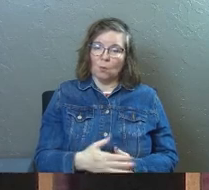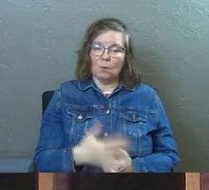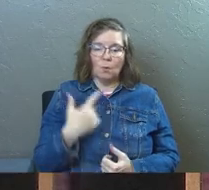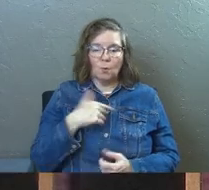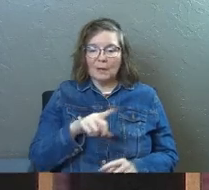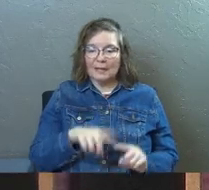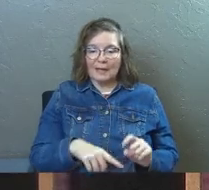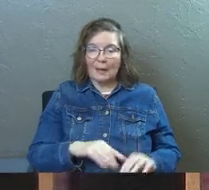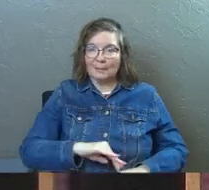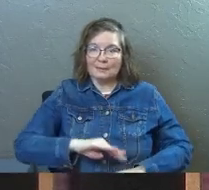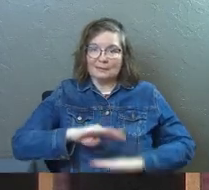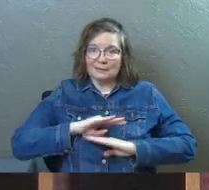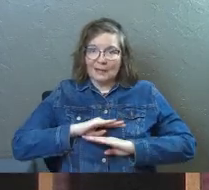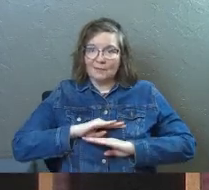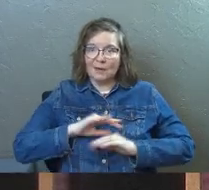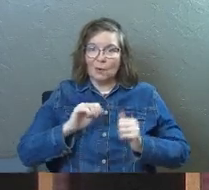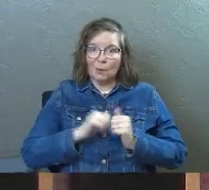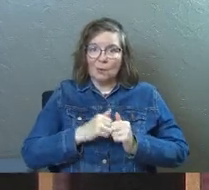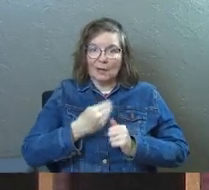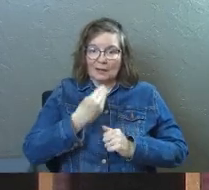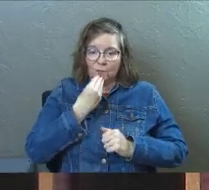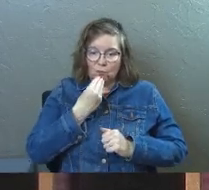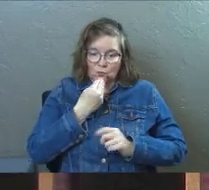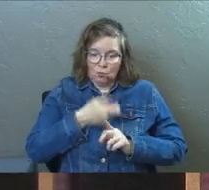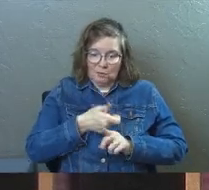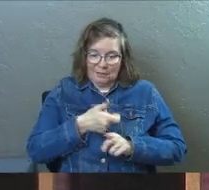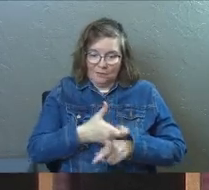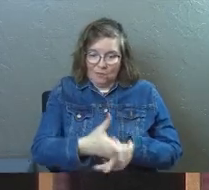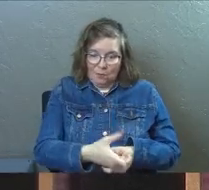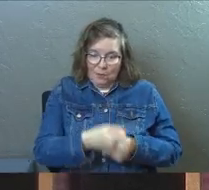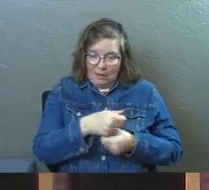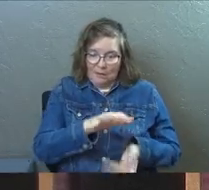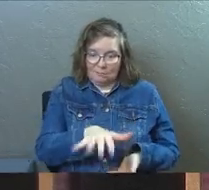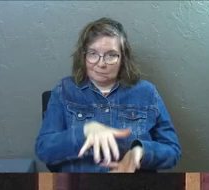We can't be satisfied with the food that we get.